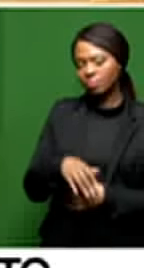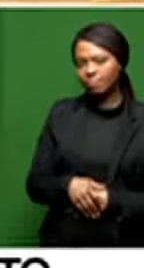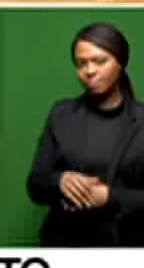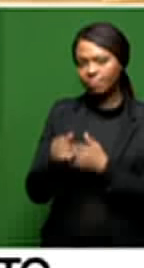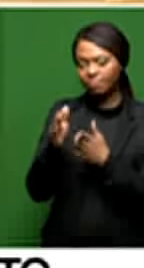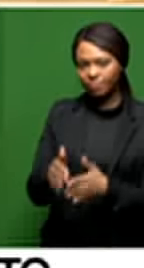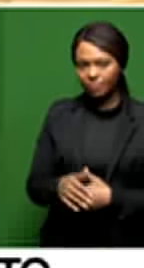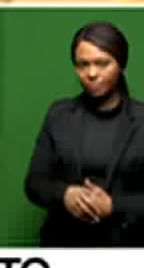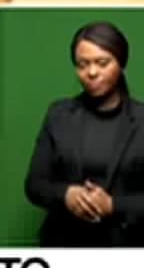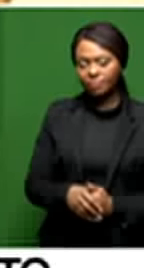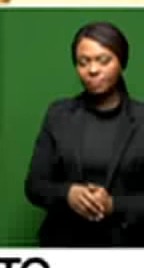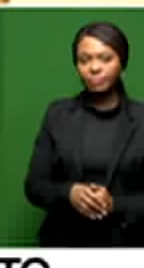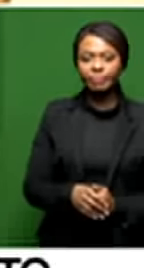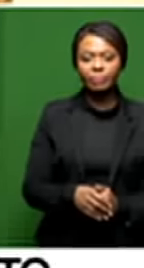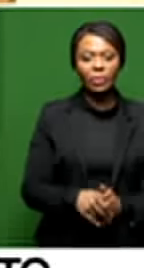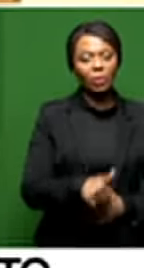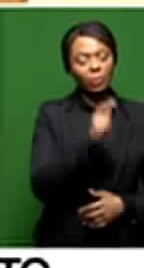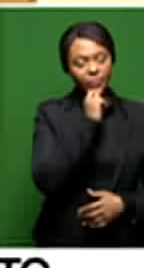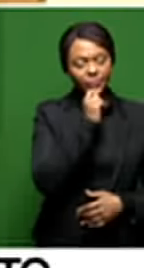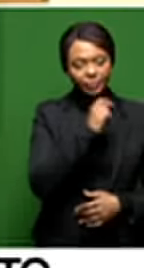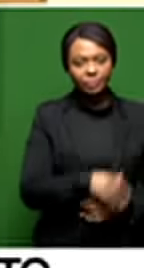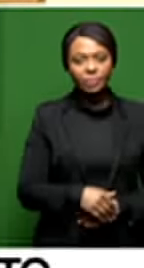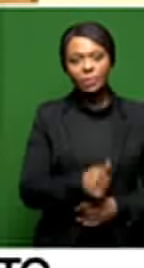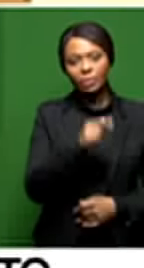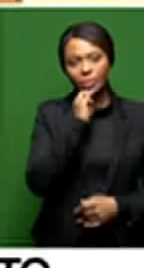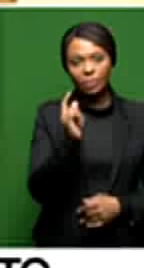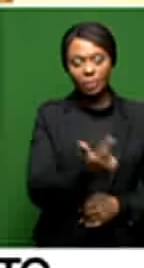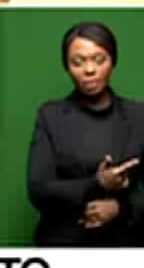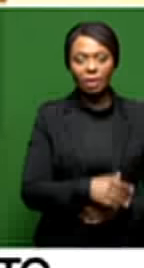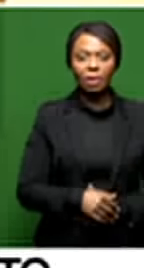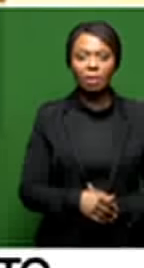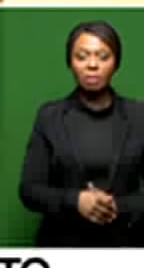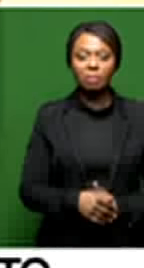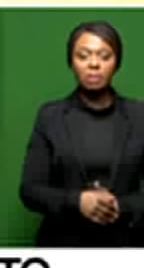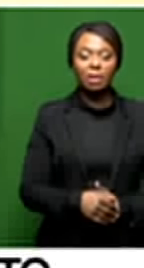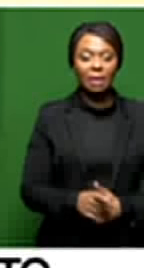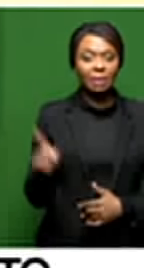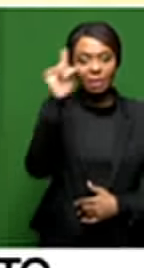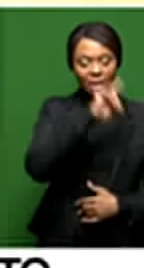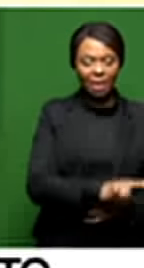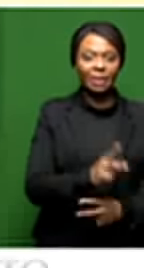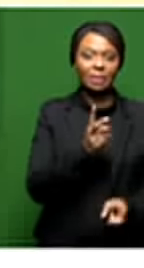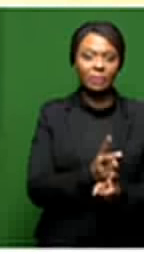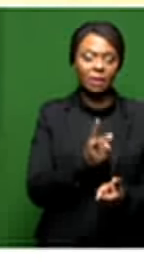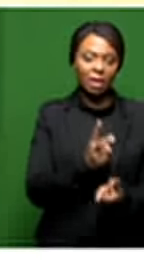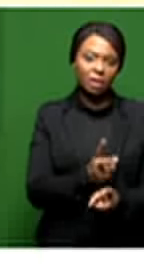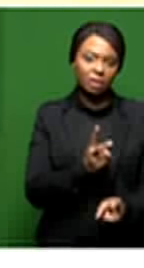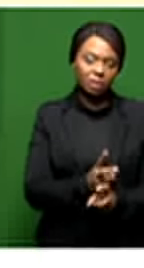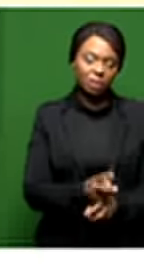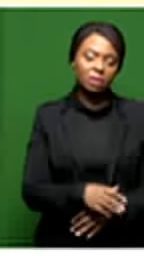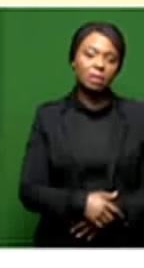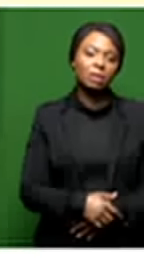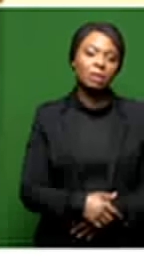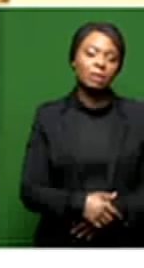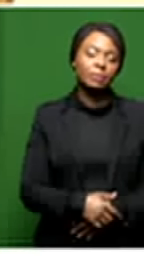Very good morning to you, St. Puyin. Good morning to our viewers. Well, certainly a somber mood, a difficult day today, St. Puyin,